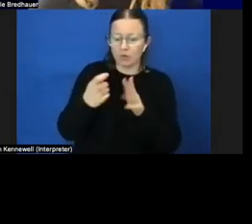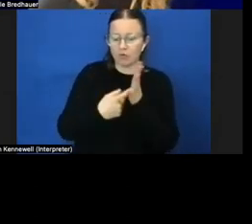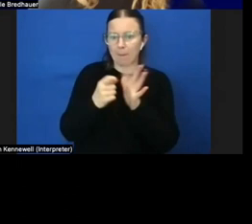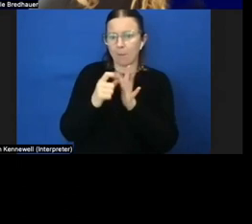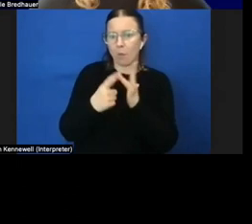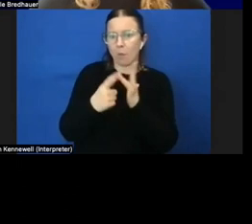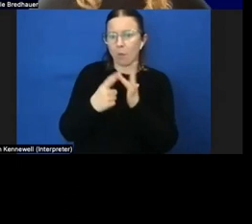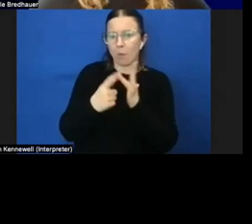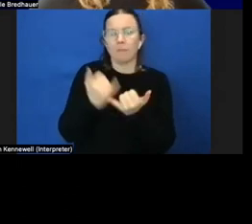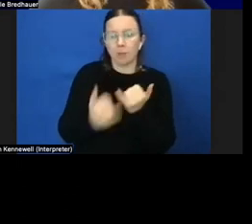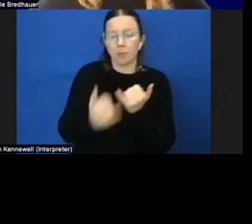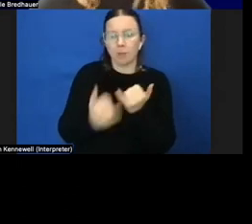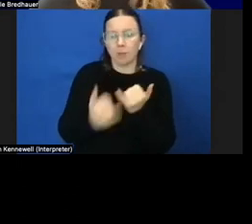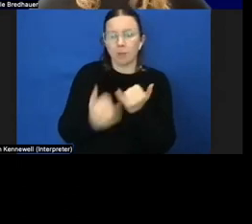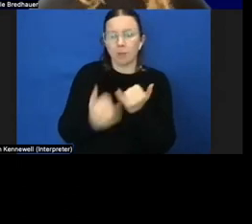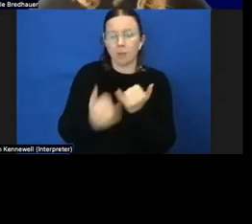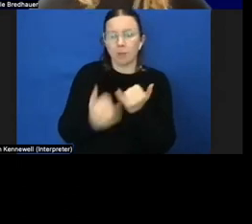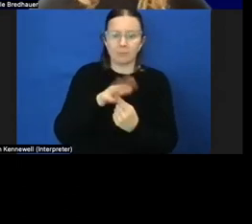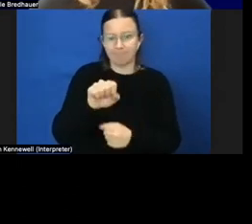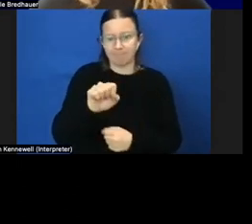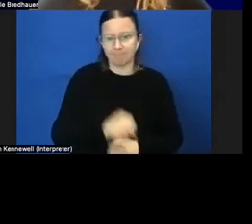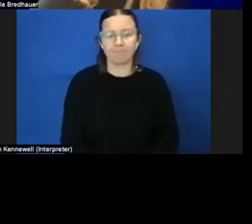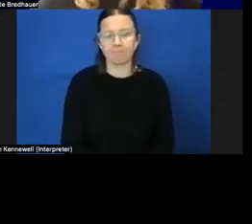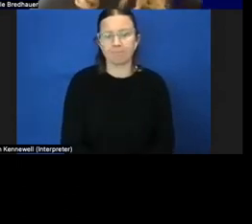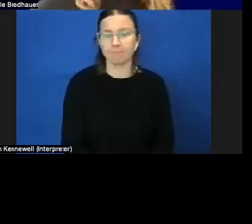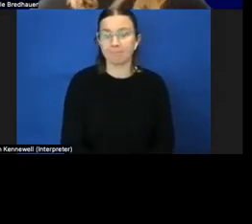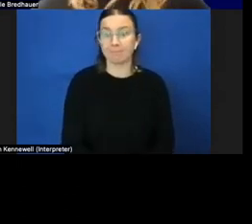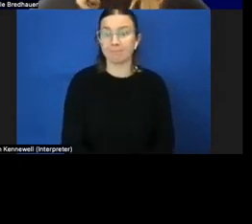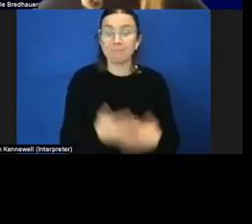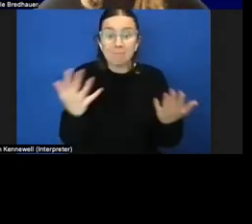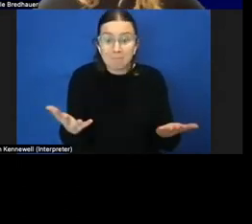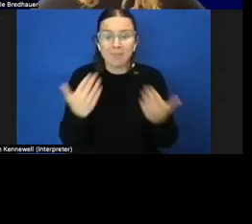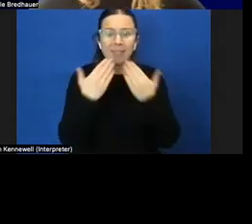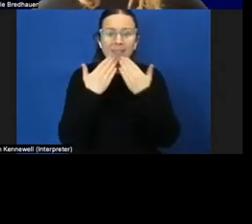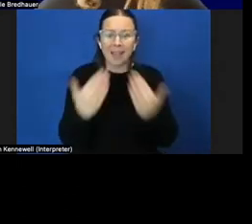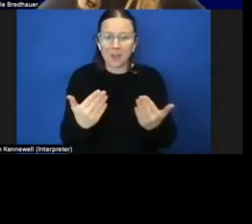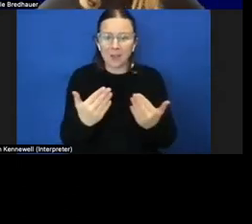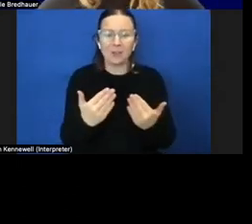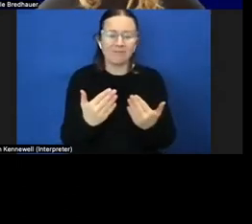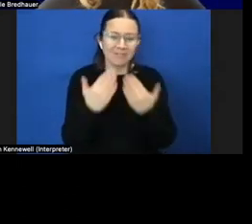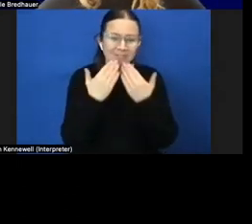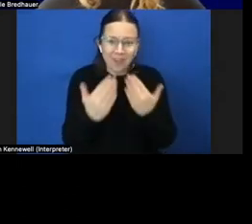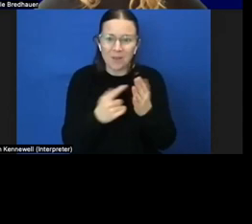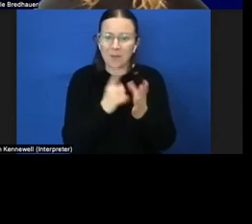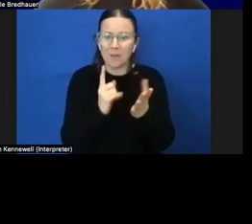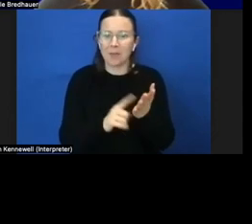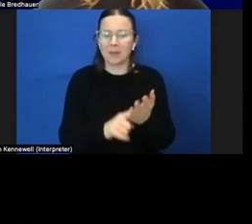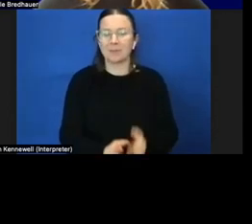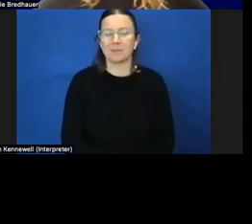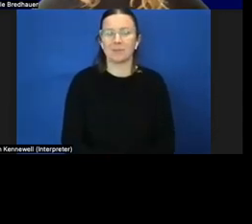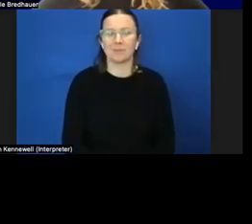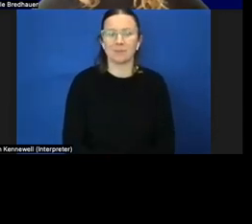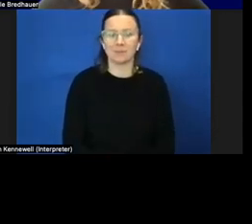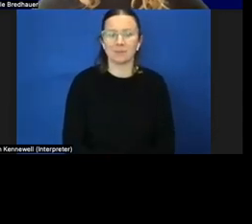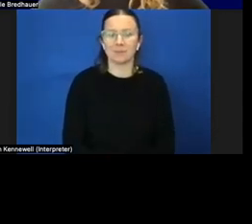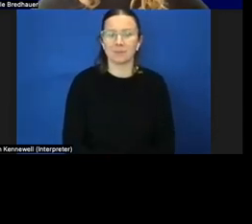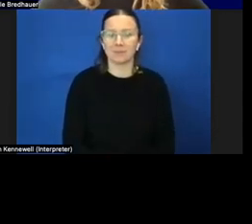critical so um thank you everybody um